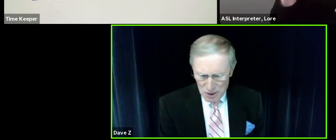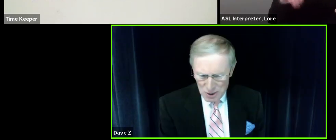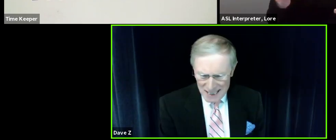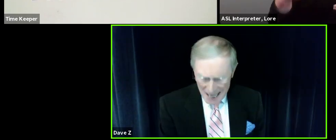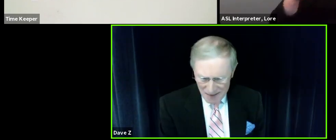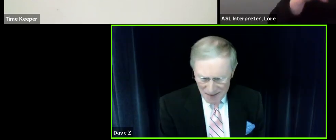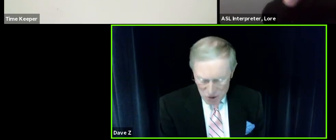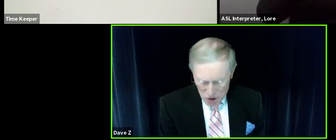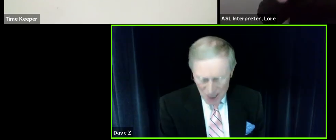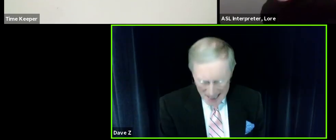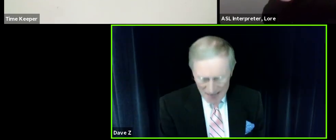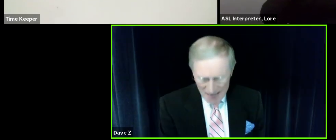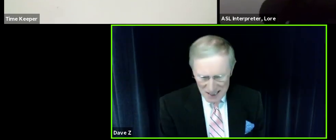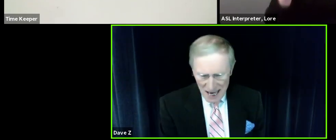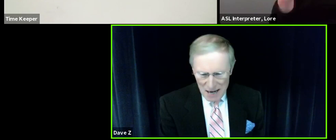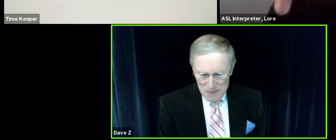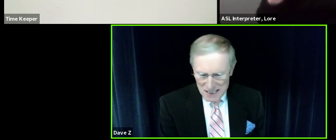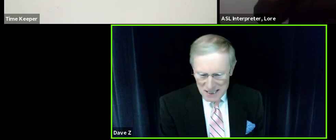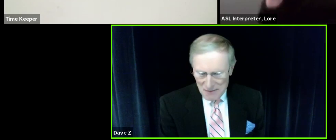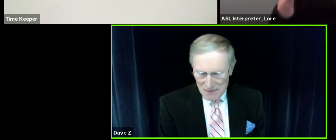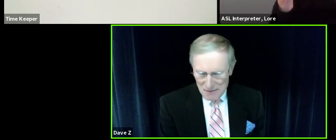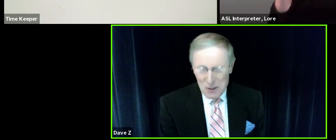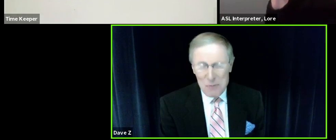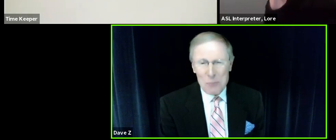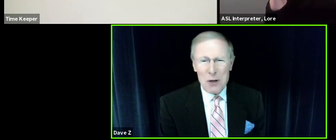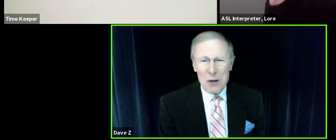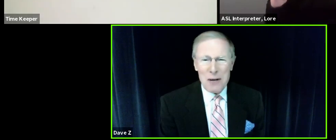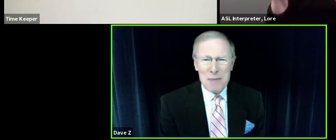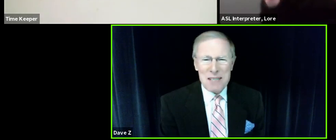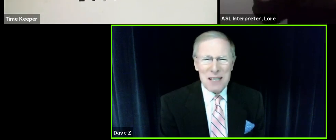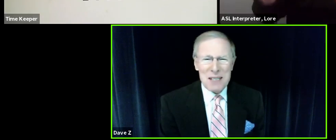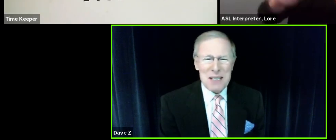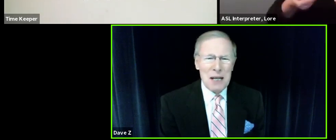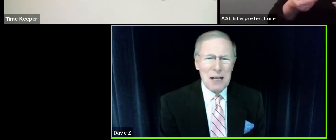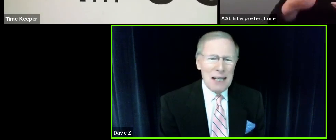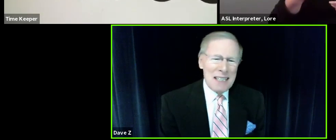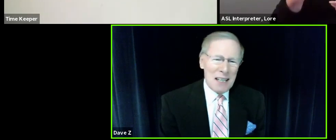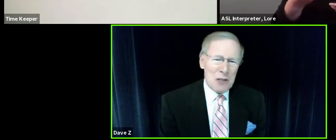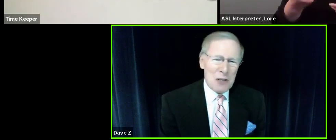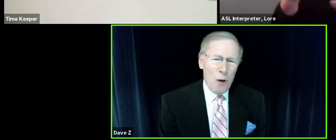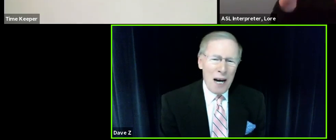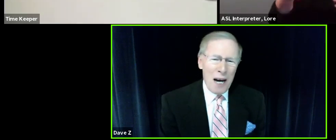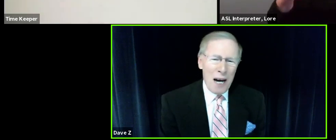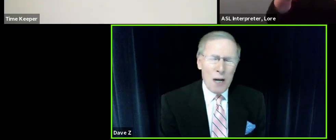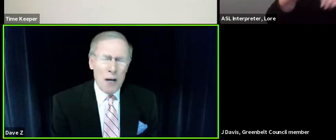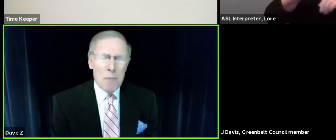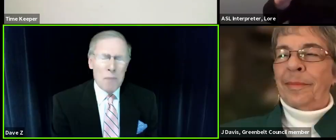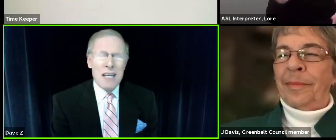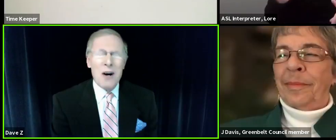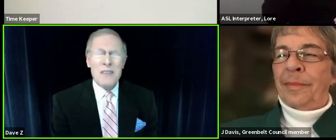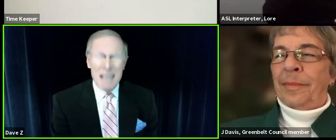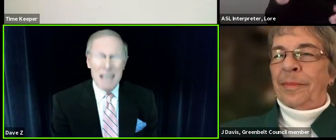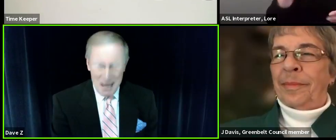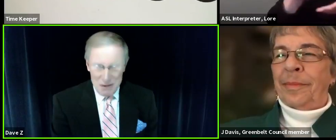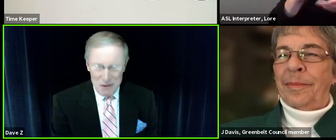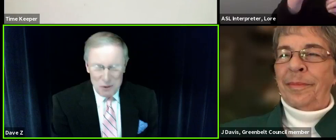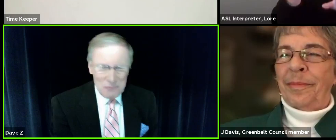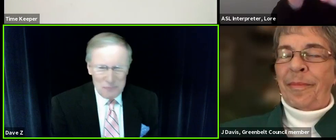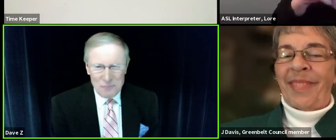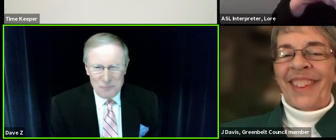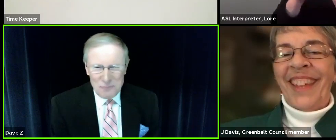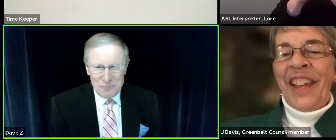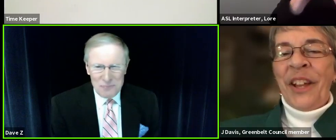Judith Davis, Jay Davis. Ms. Davis, welcome to the program. Tell us why you want to be on the council.